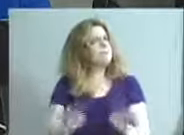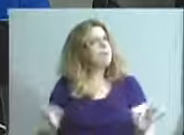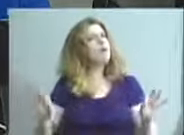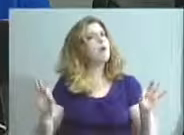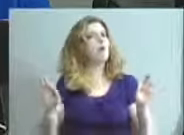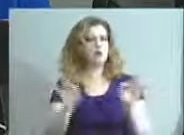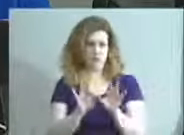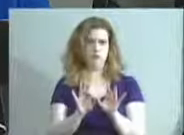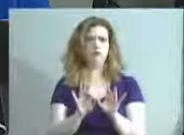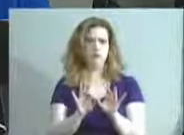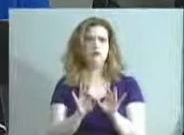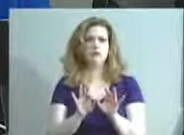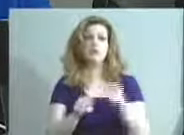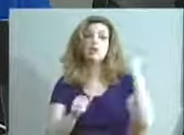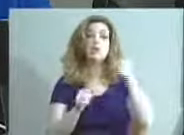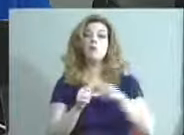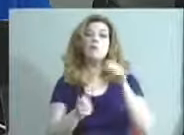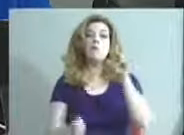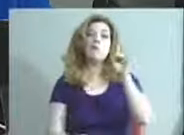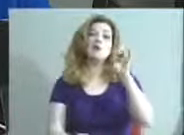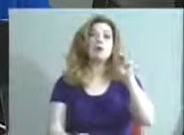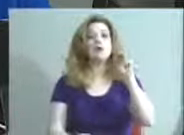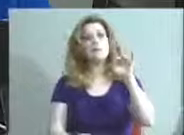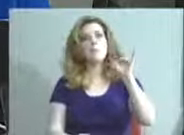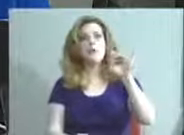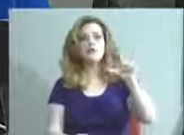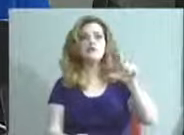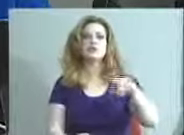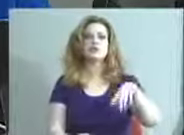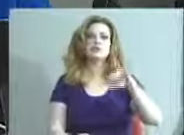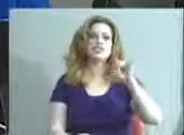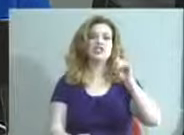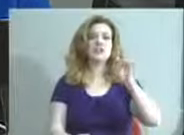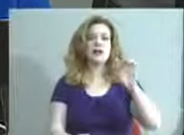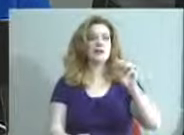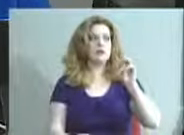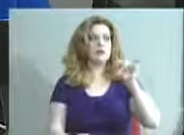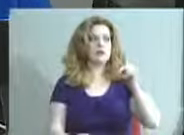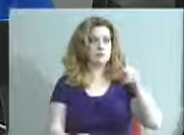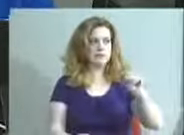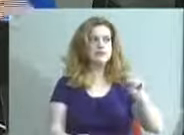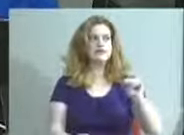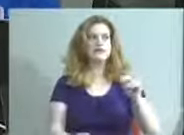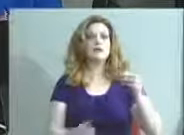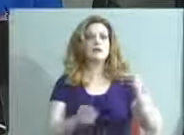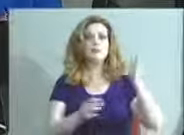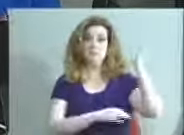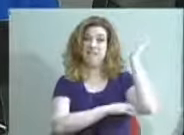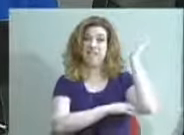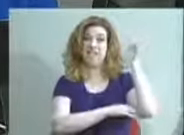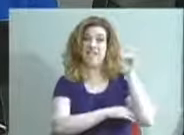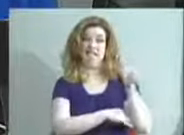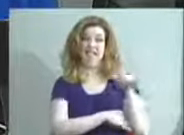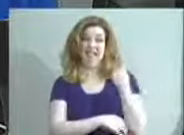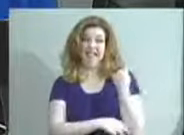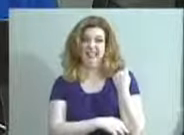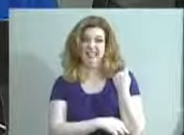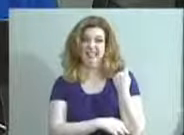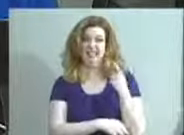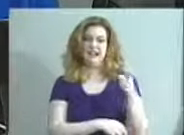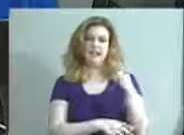And I remember when Dr. Marshall and Jackie Wiseman presented it to us last year, they acknowledged that